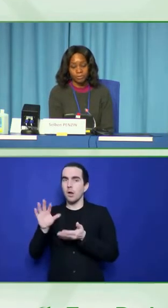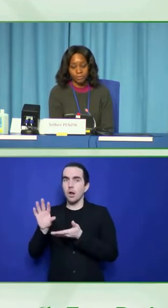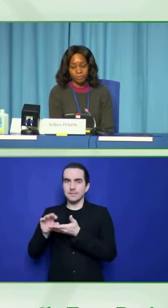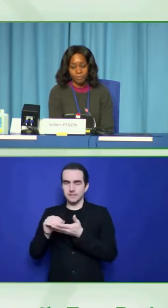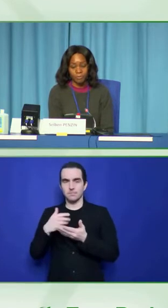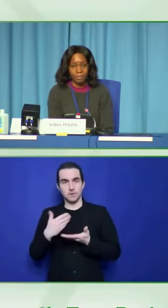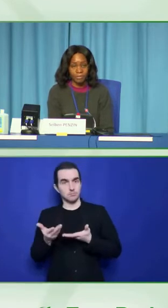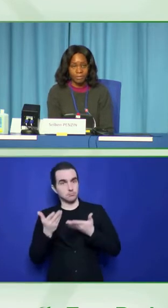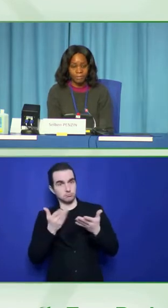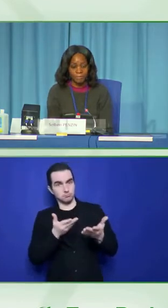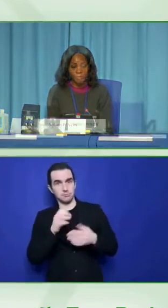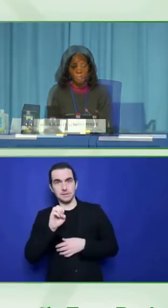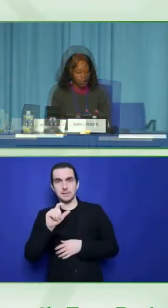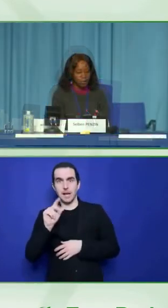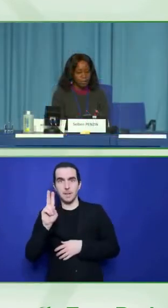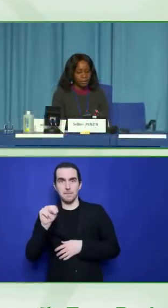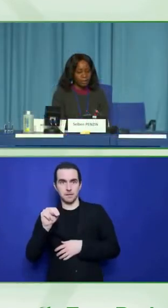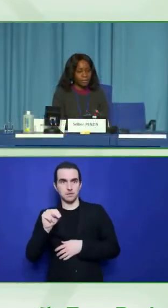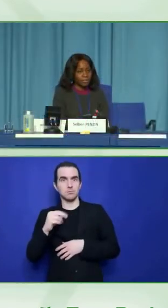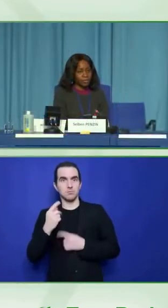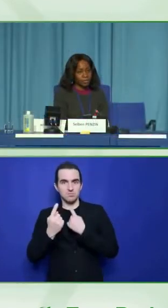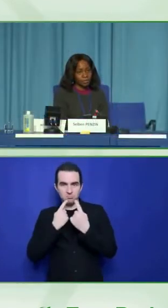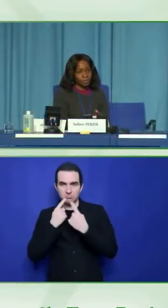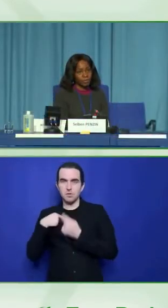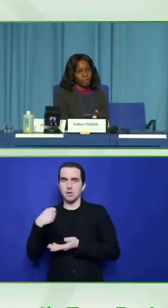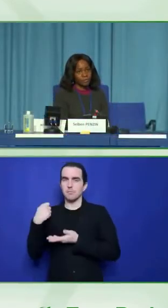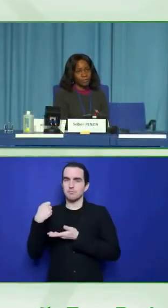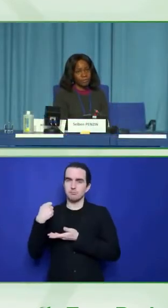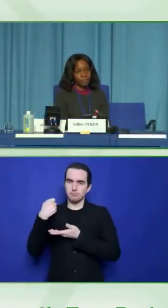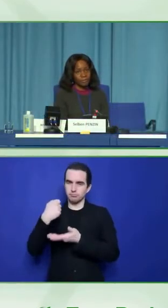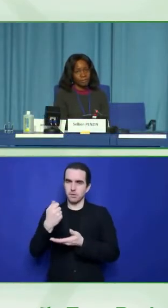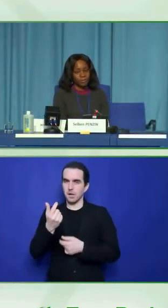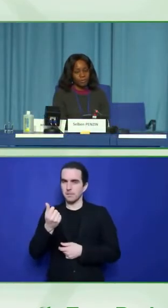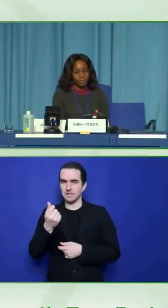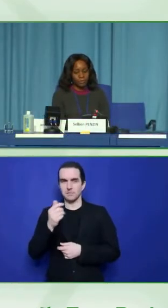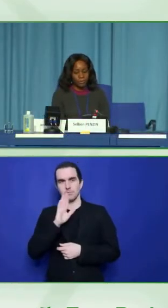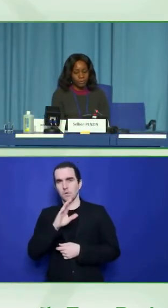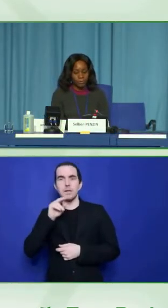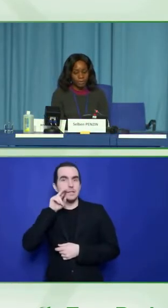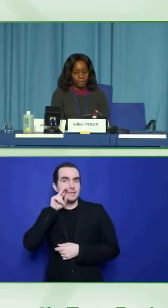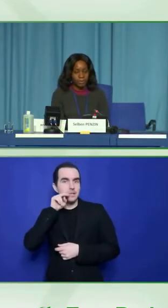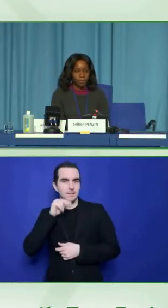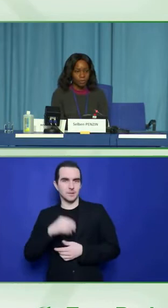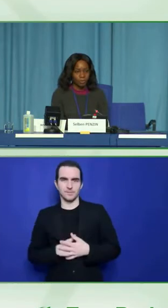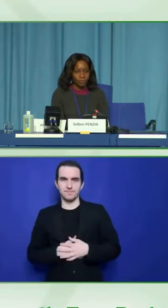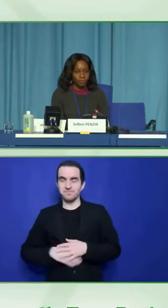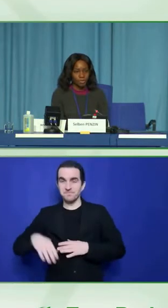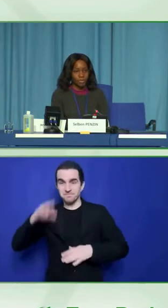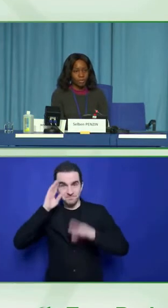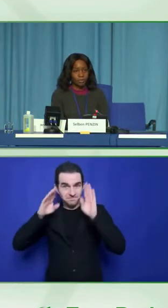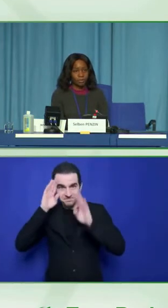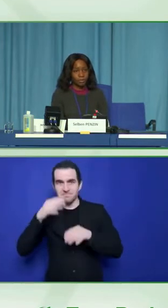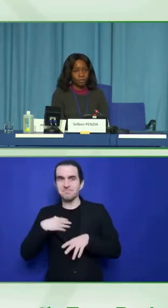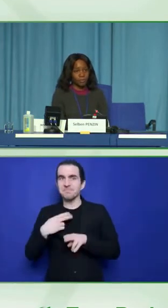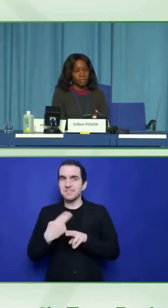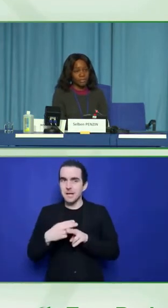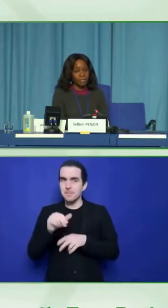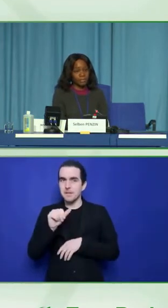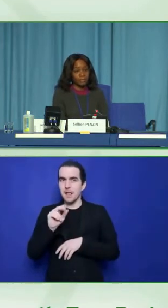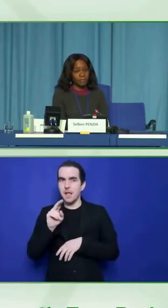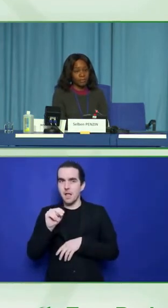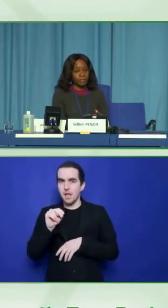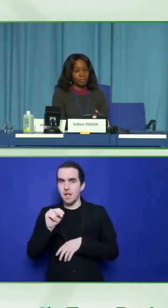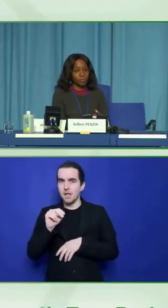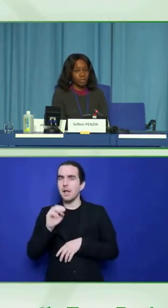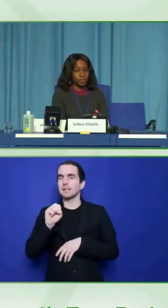Nigeria Country Office for Sightsavers. In Nigeria, we have several inclusive health projects, one of which is the COVID